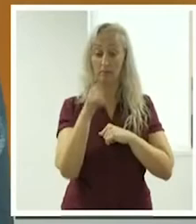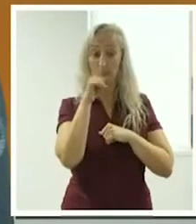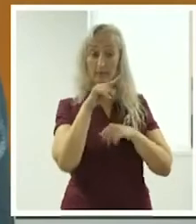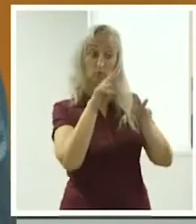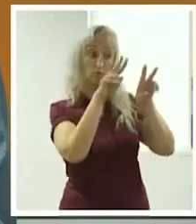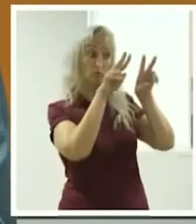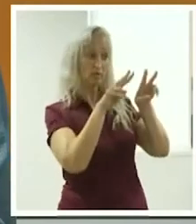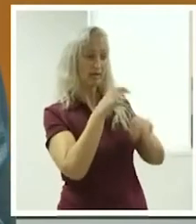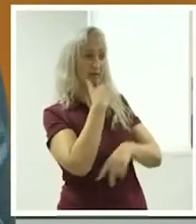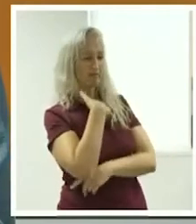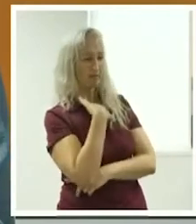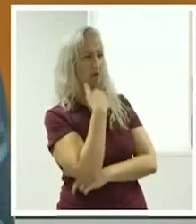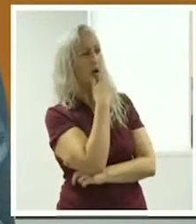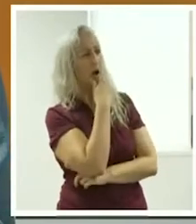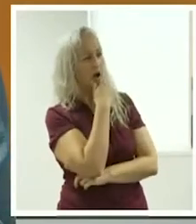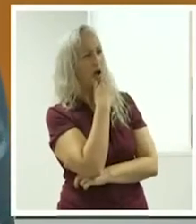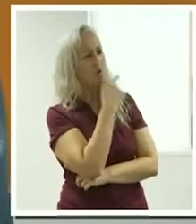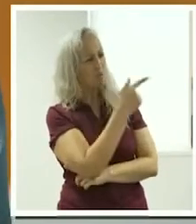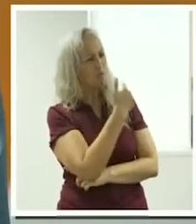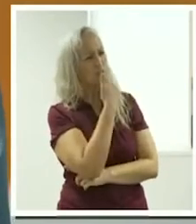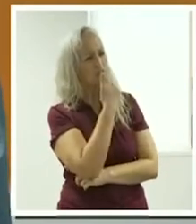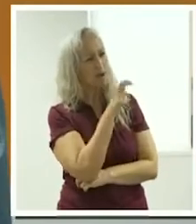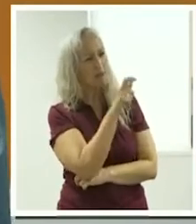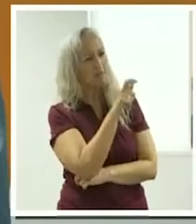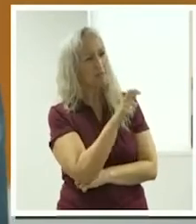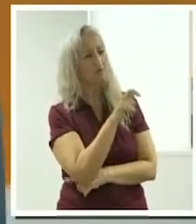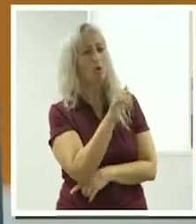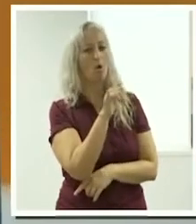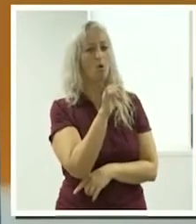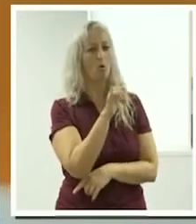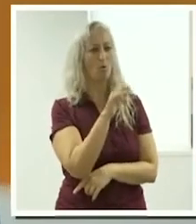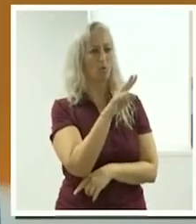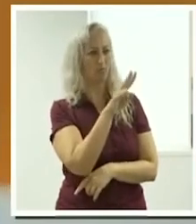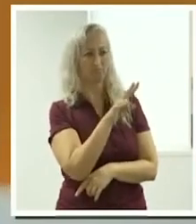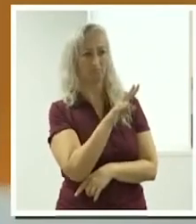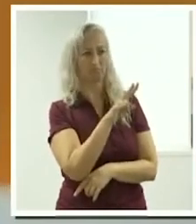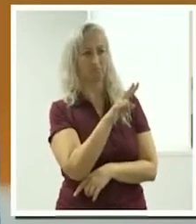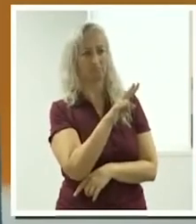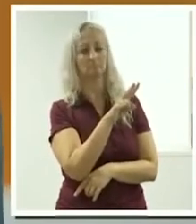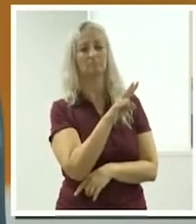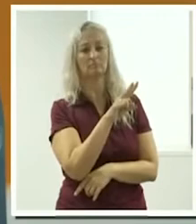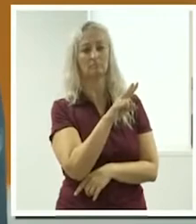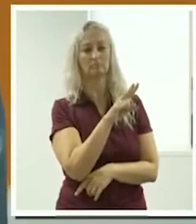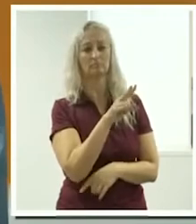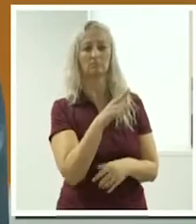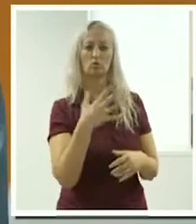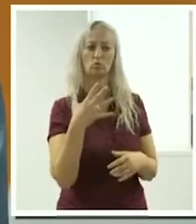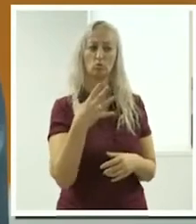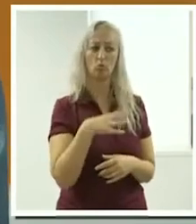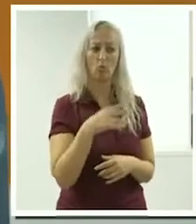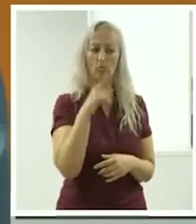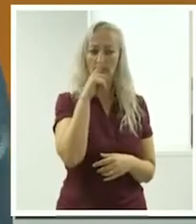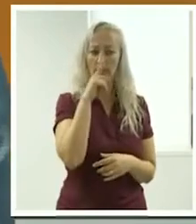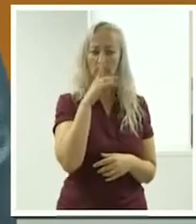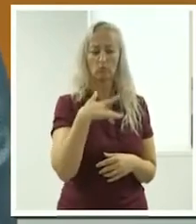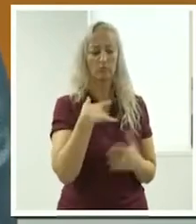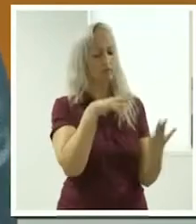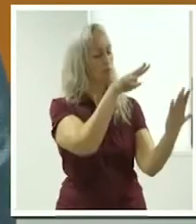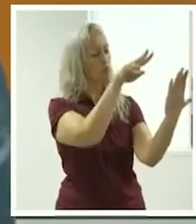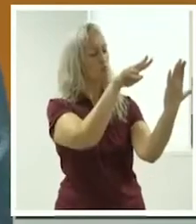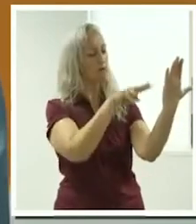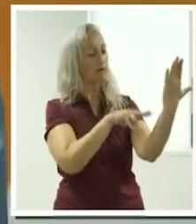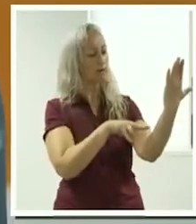enabling them to know, yes, that's exactly what I like. That's exactly the